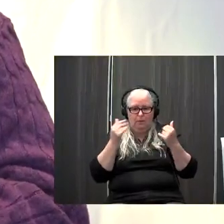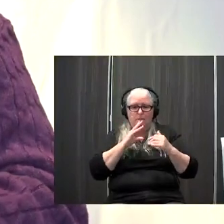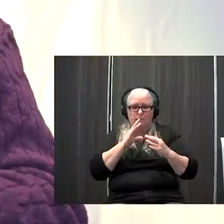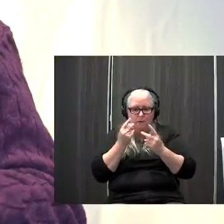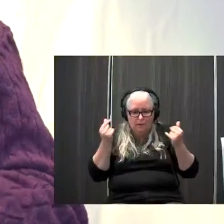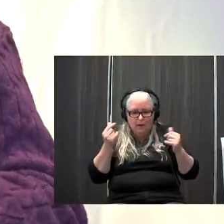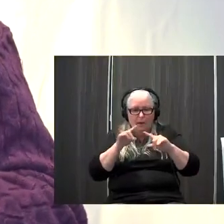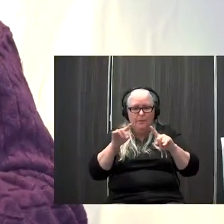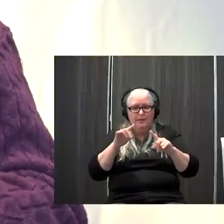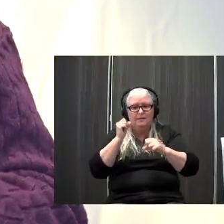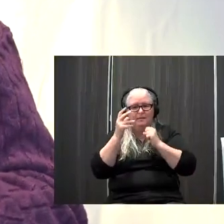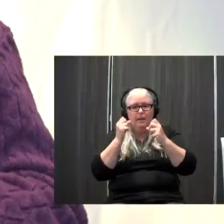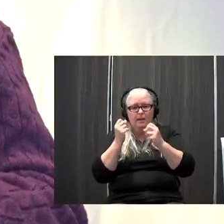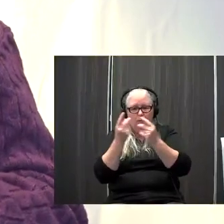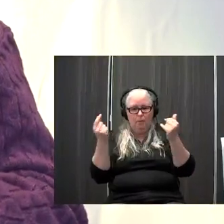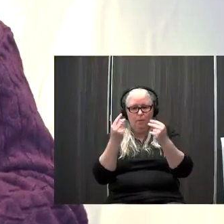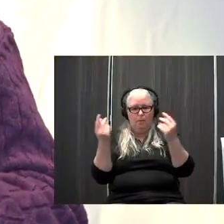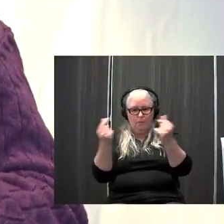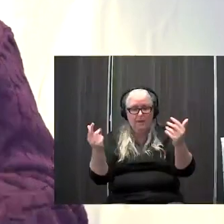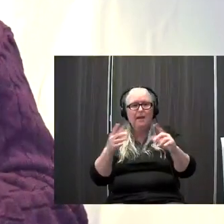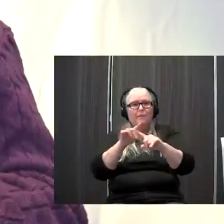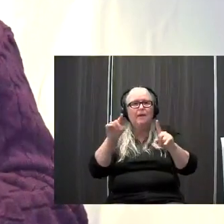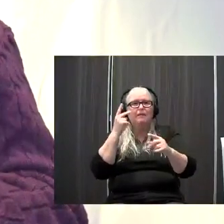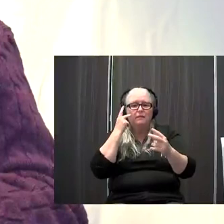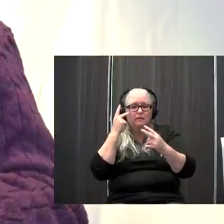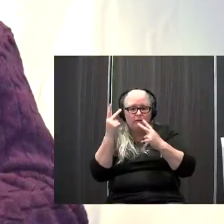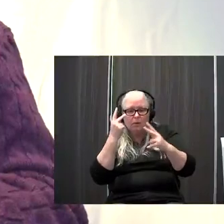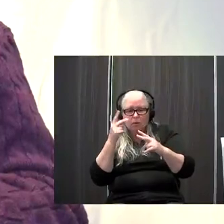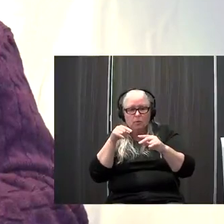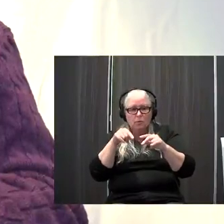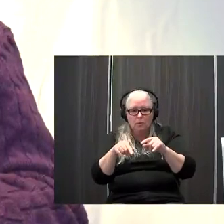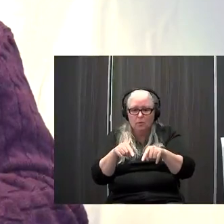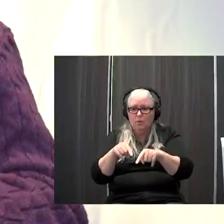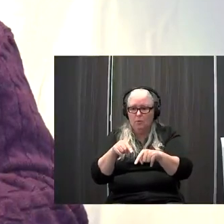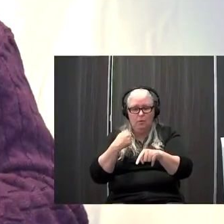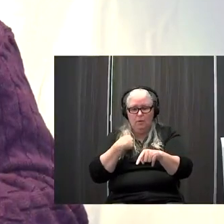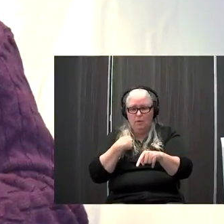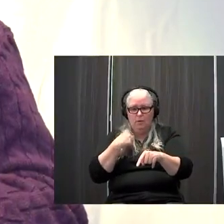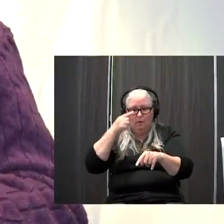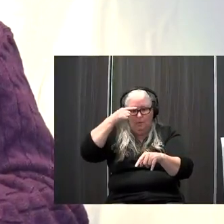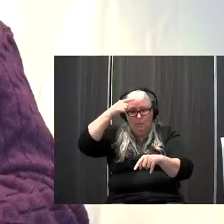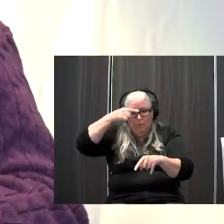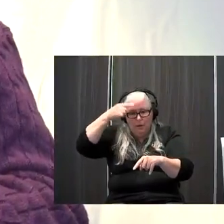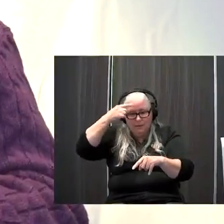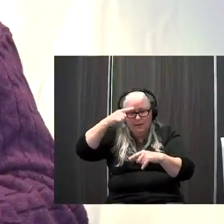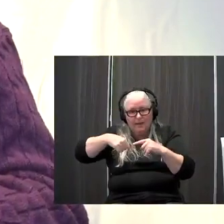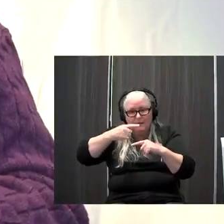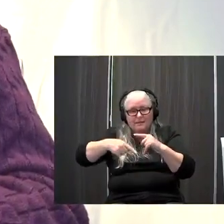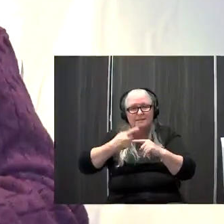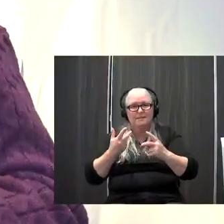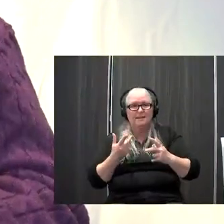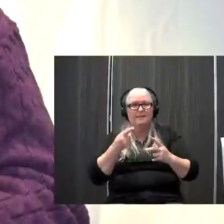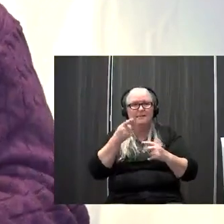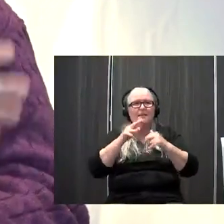but the visual allows kids to really take longer time to process organize and so it's more than just speech it's